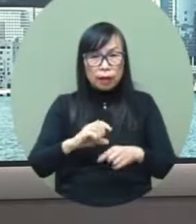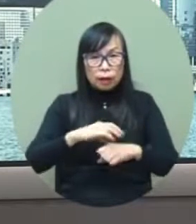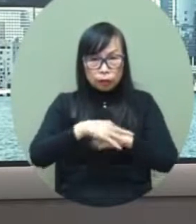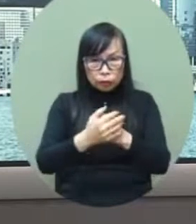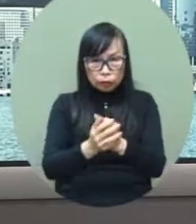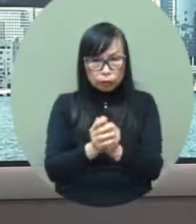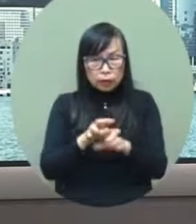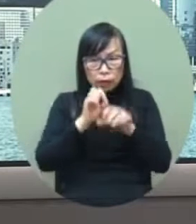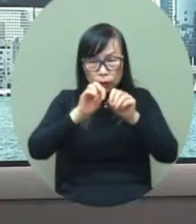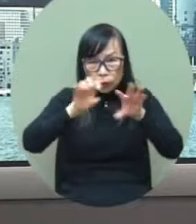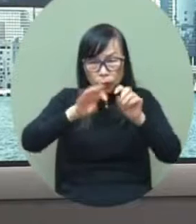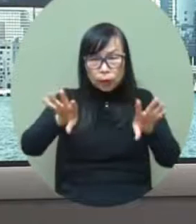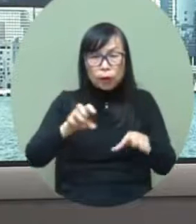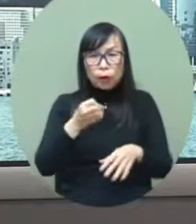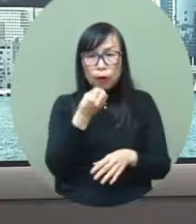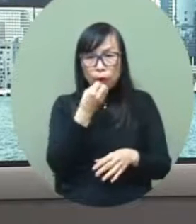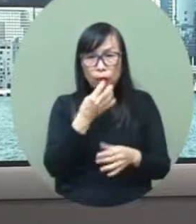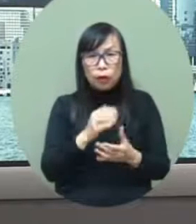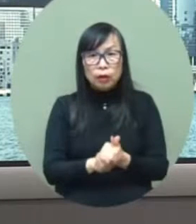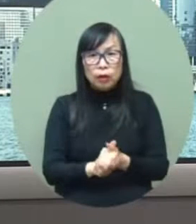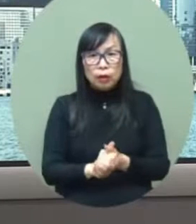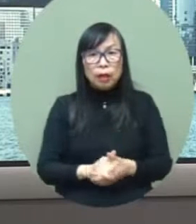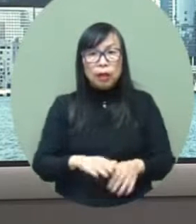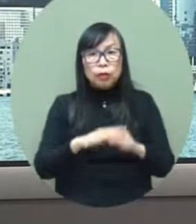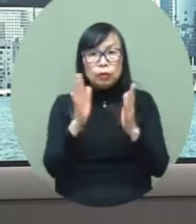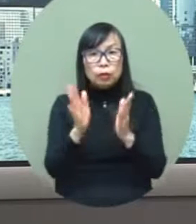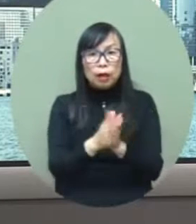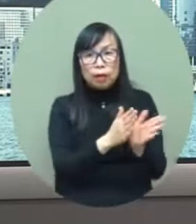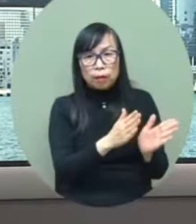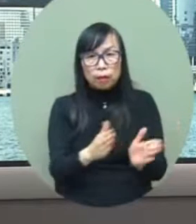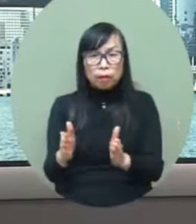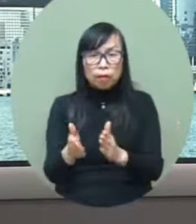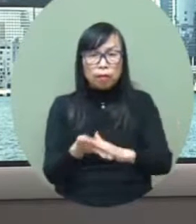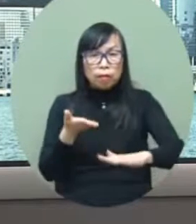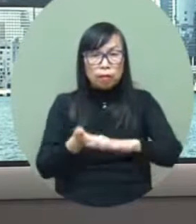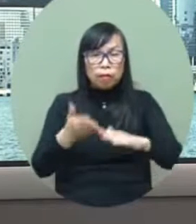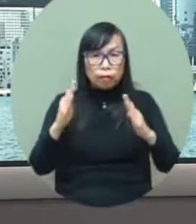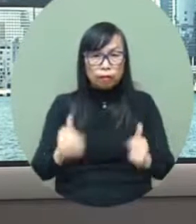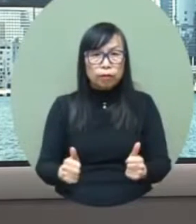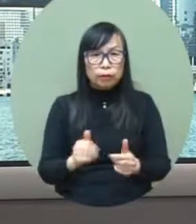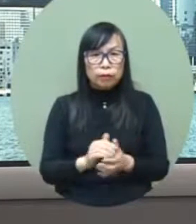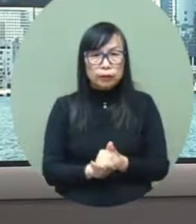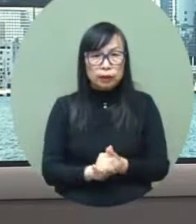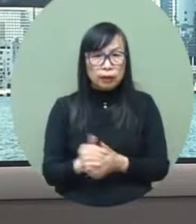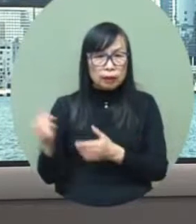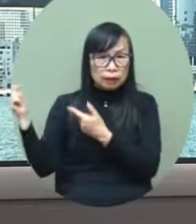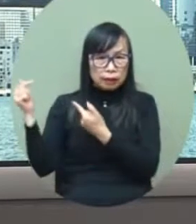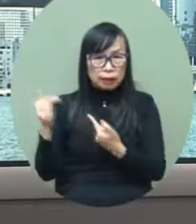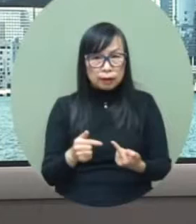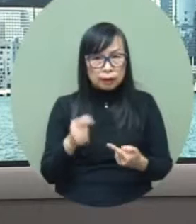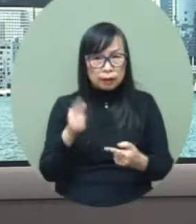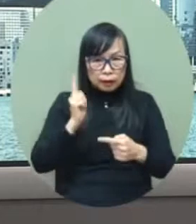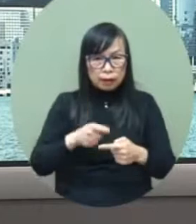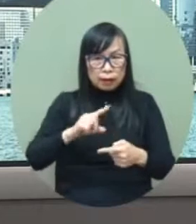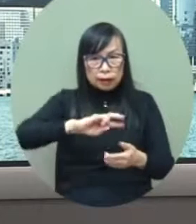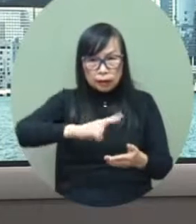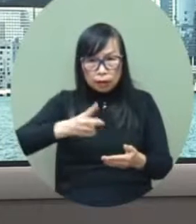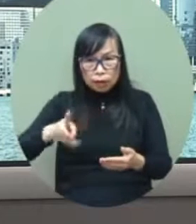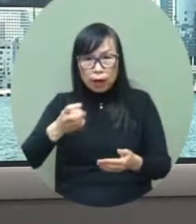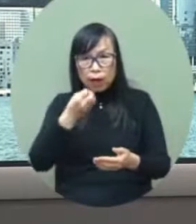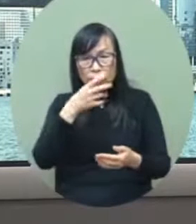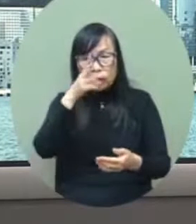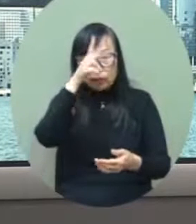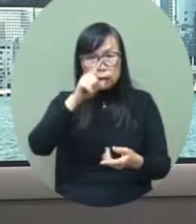uh i and my team will focus on promoting the economic development of hong kong and we will also plan for full return to